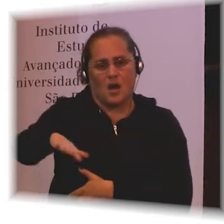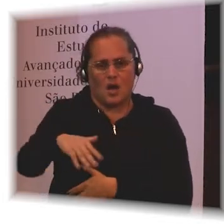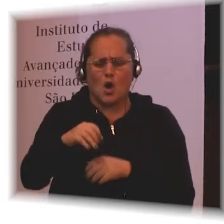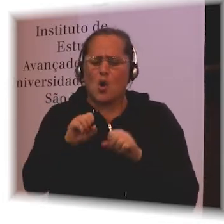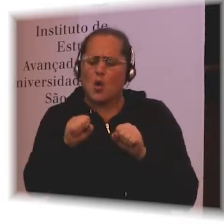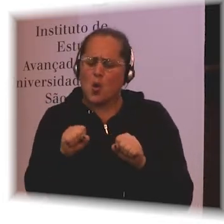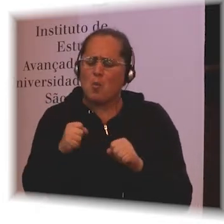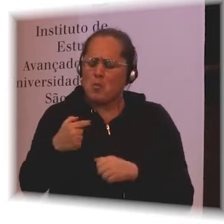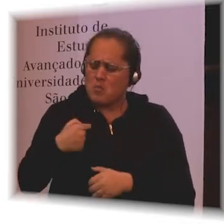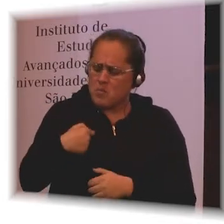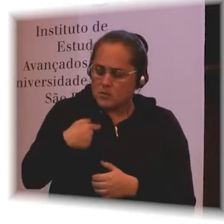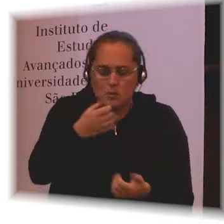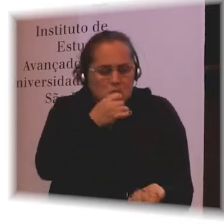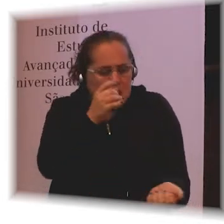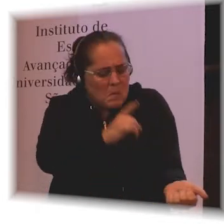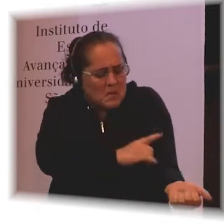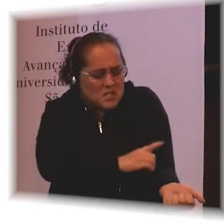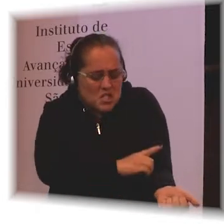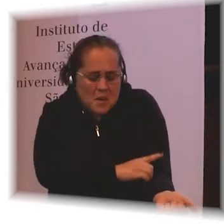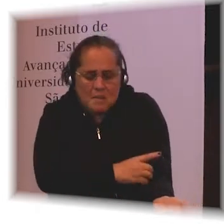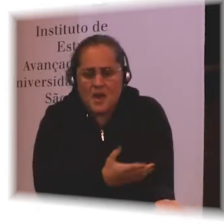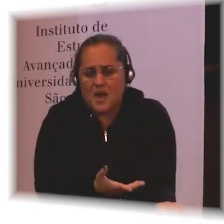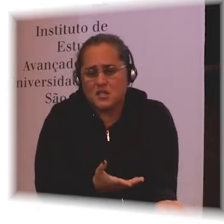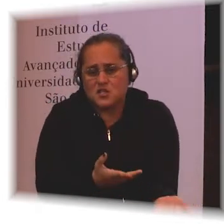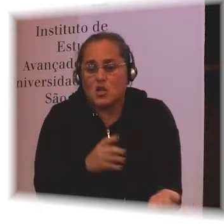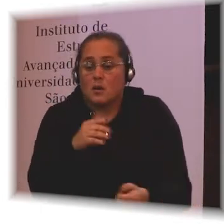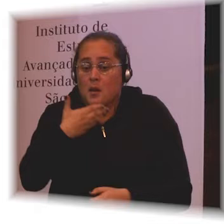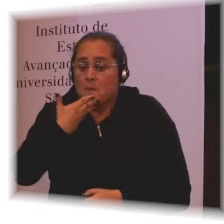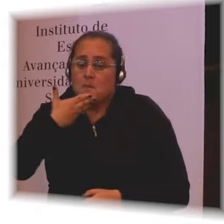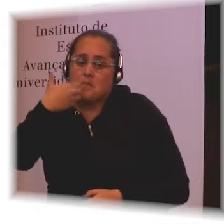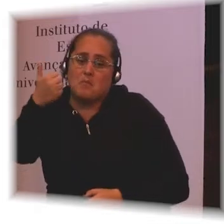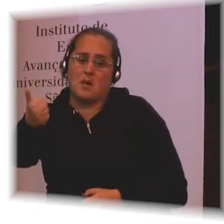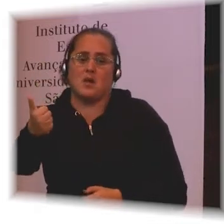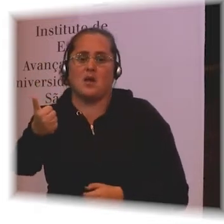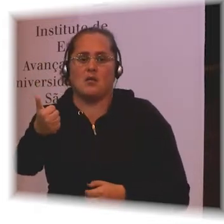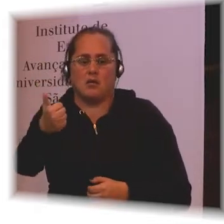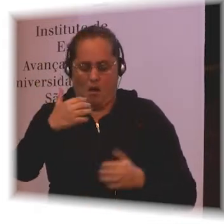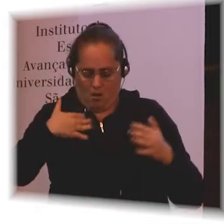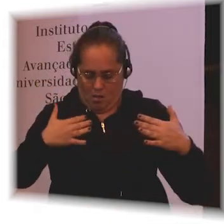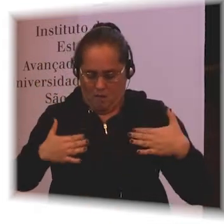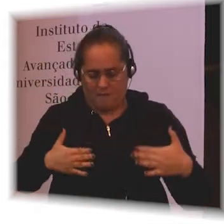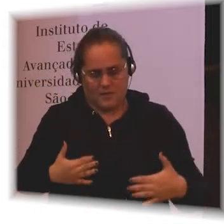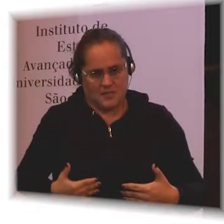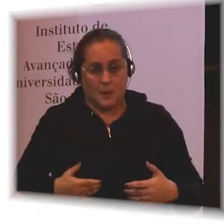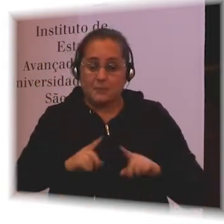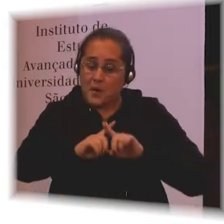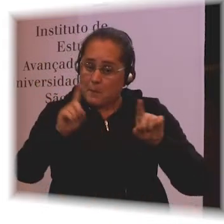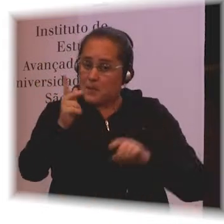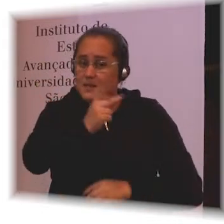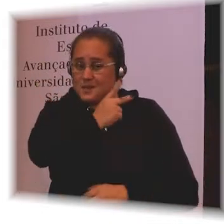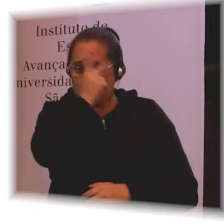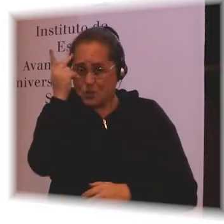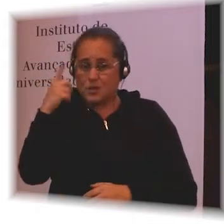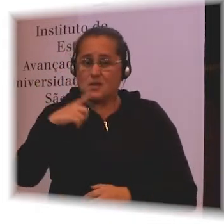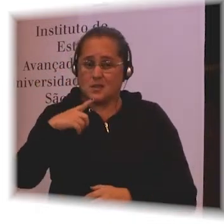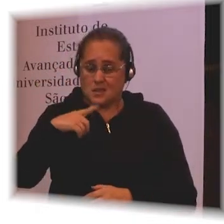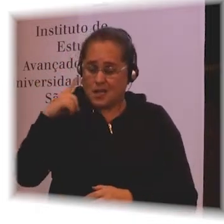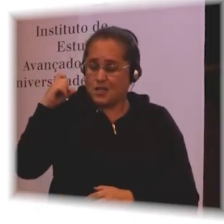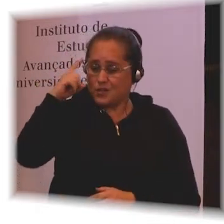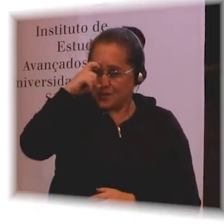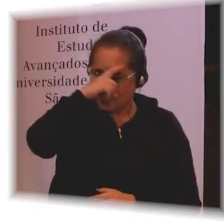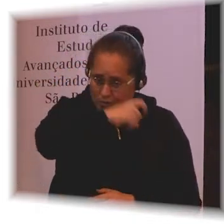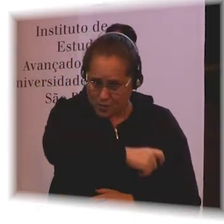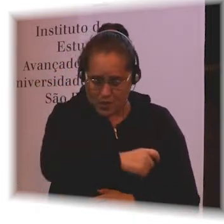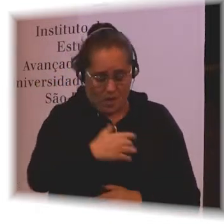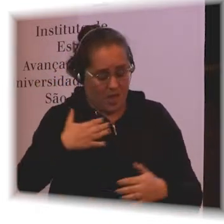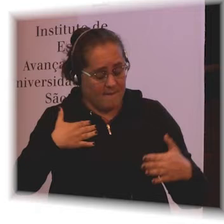Can I improve physical functioning? But people who have difficulties in physical functioning may